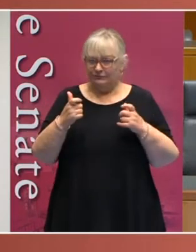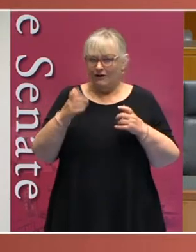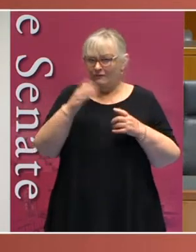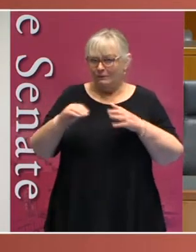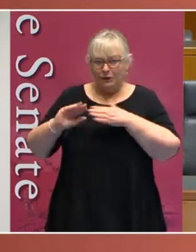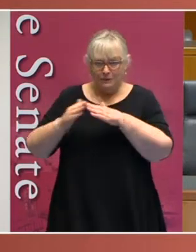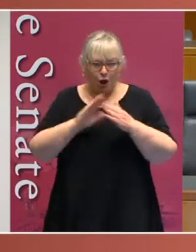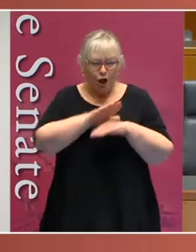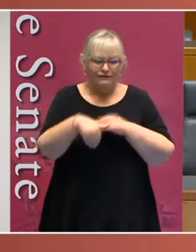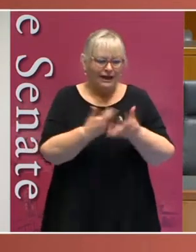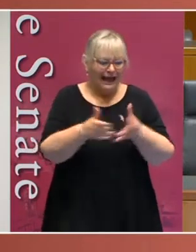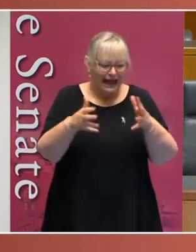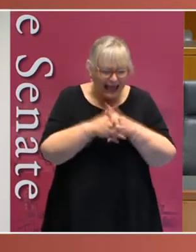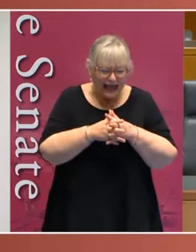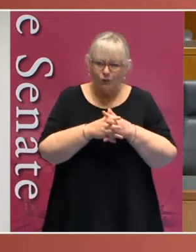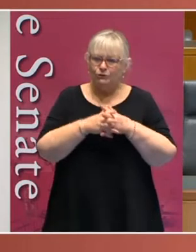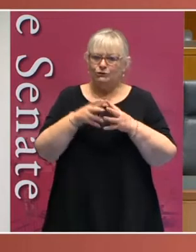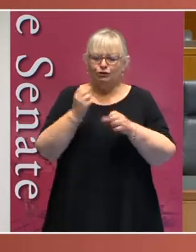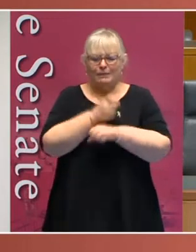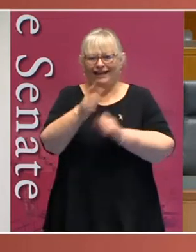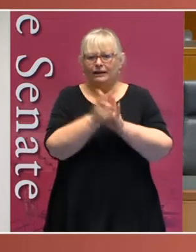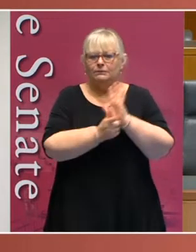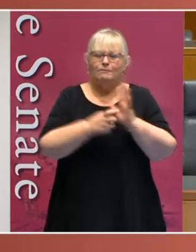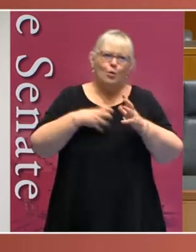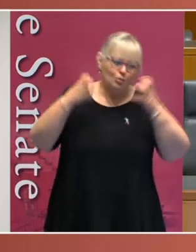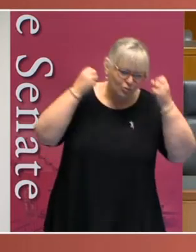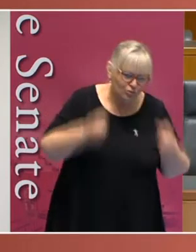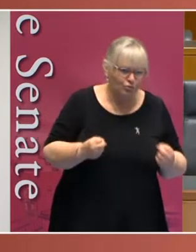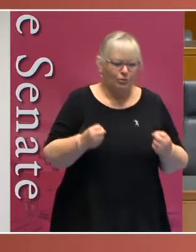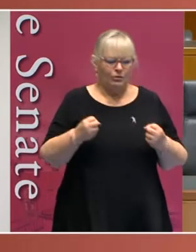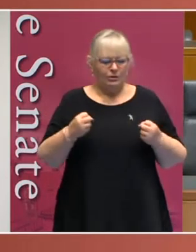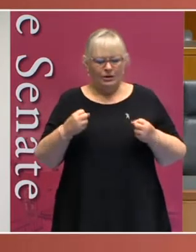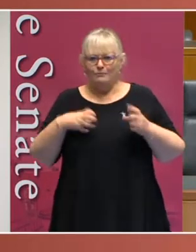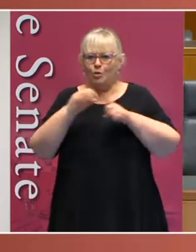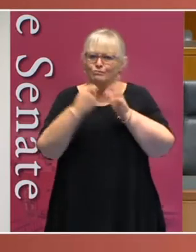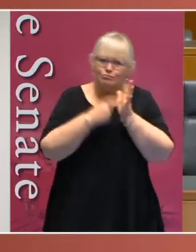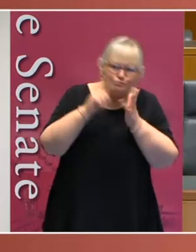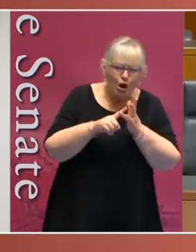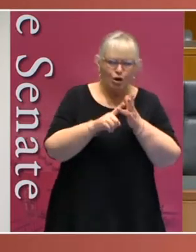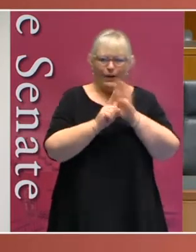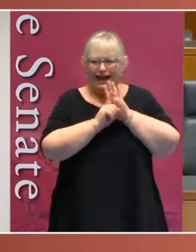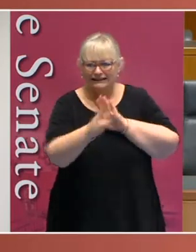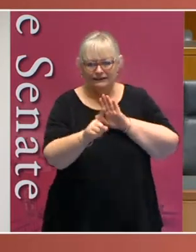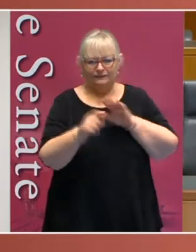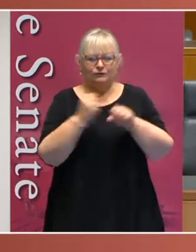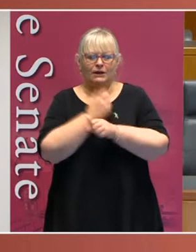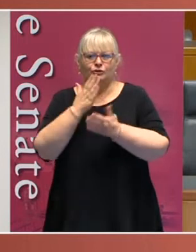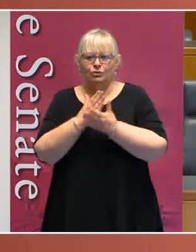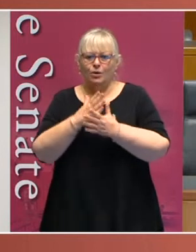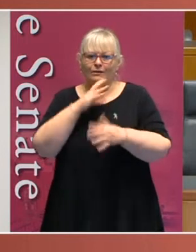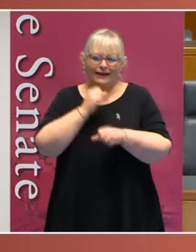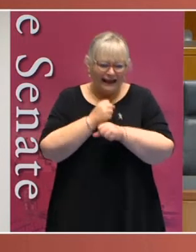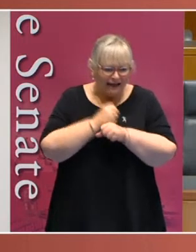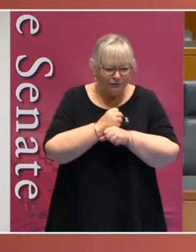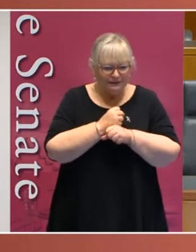on how to strengthen that legislation, to make it proactive, to ensure that government, as a representative